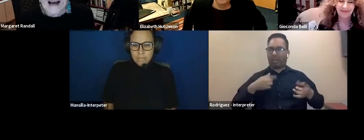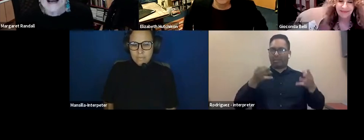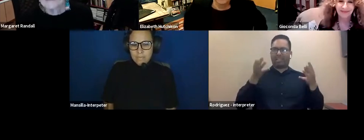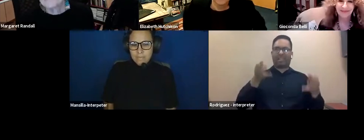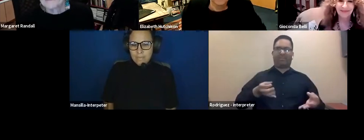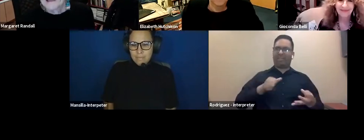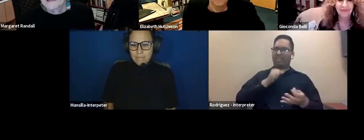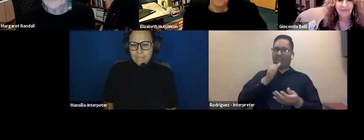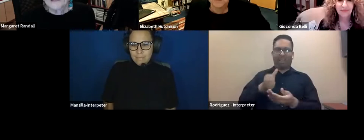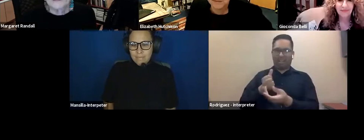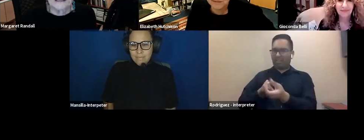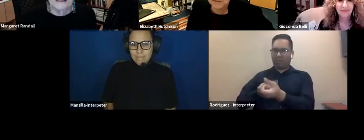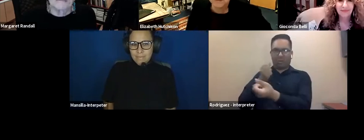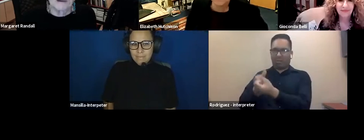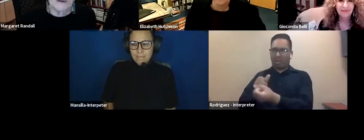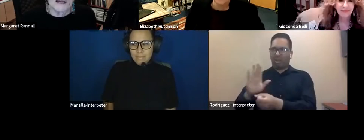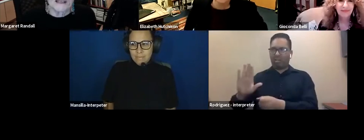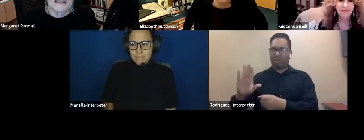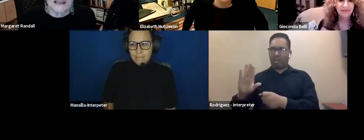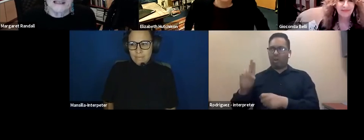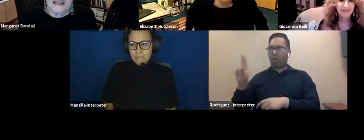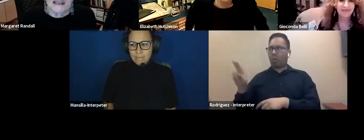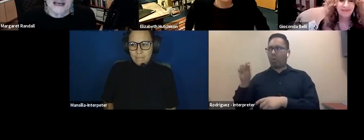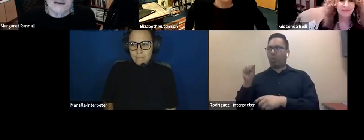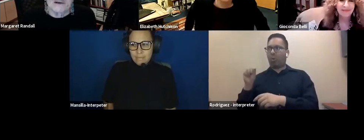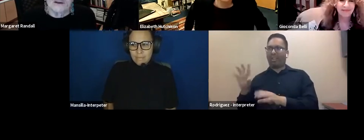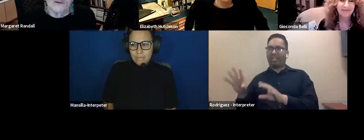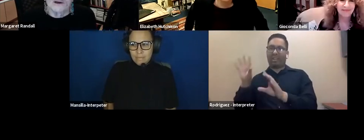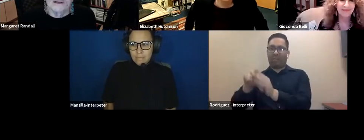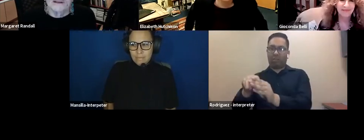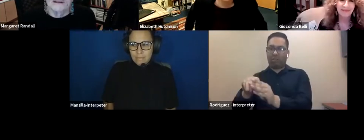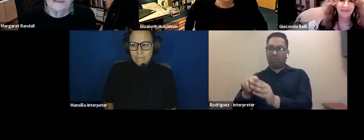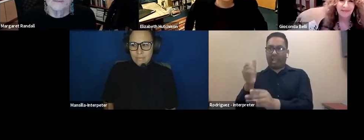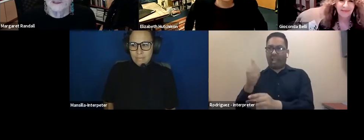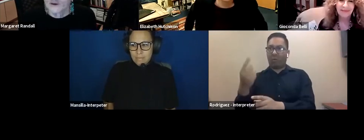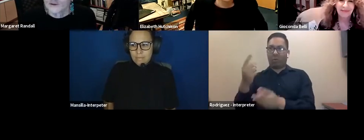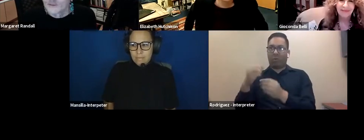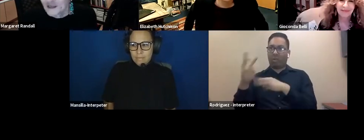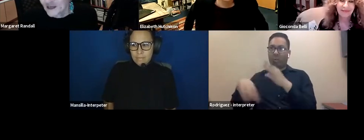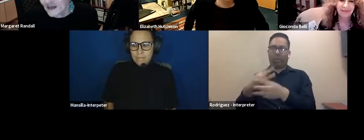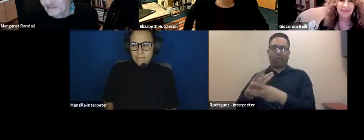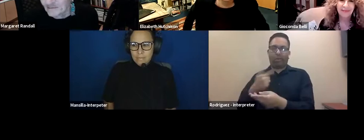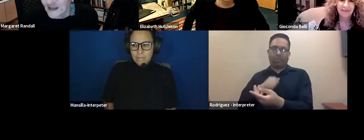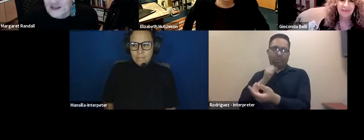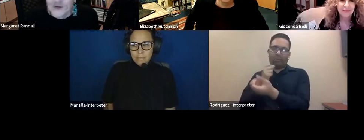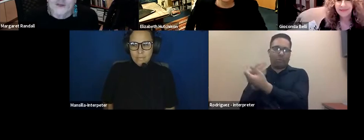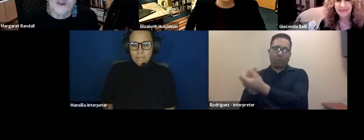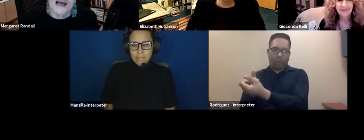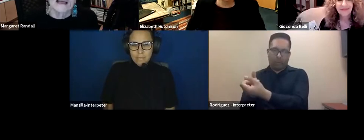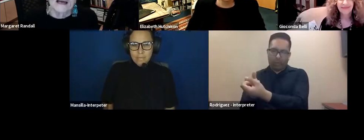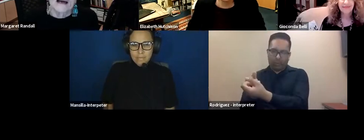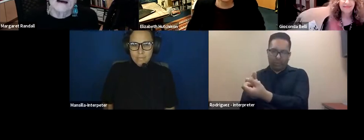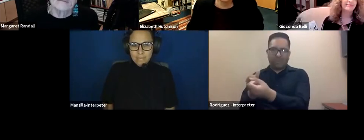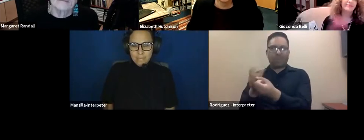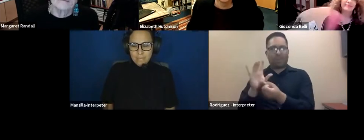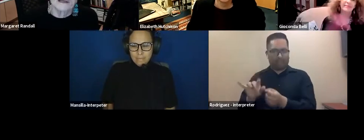intervention by the United States against anyone in the world. So, so much for